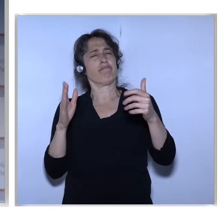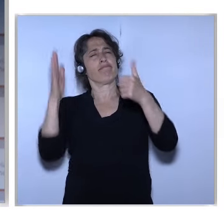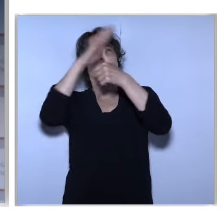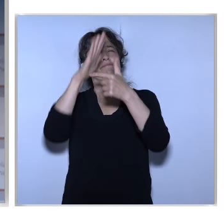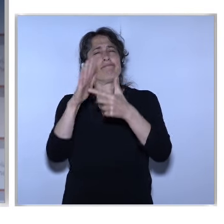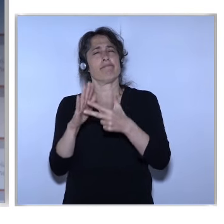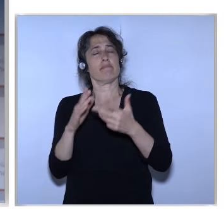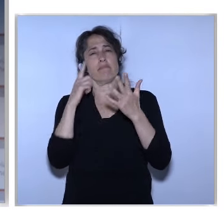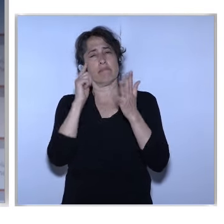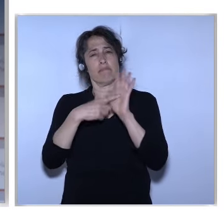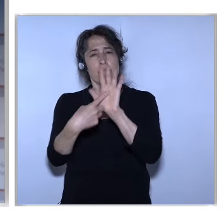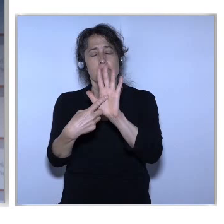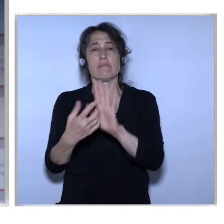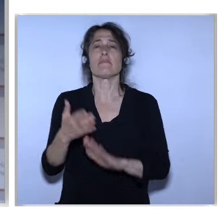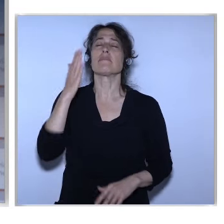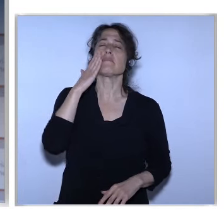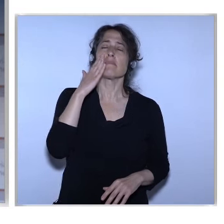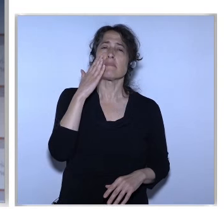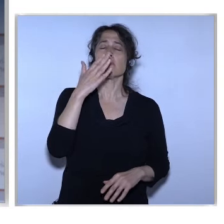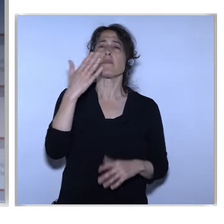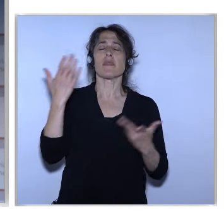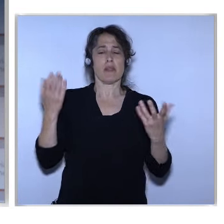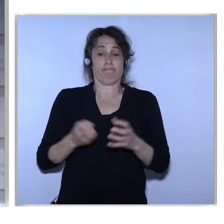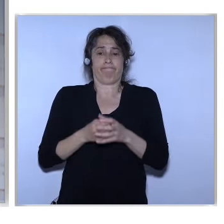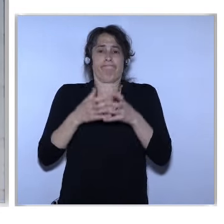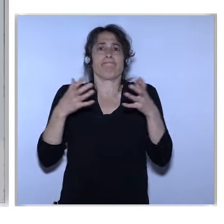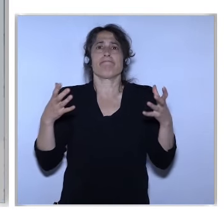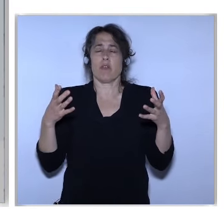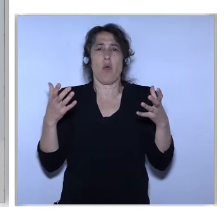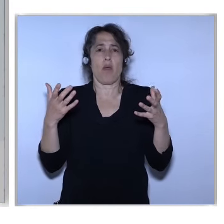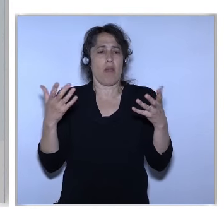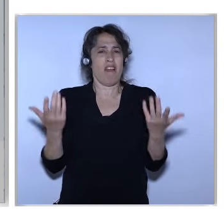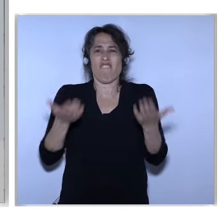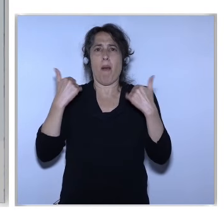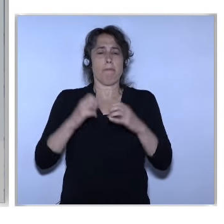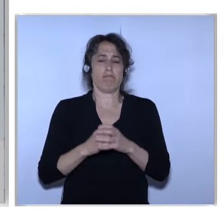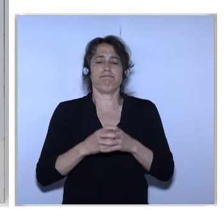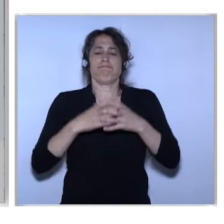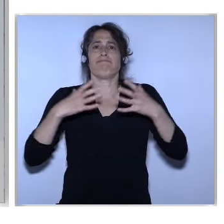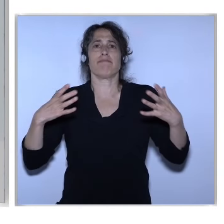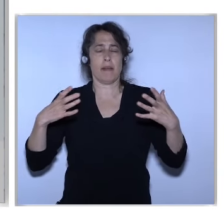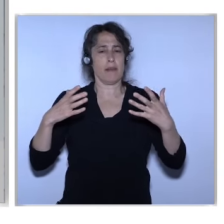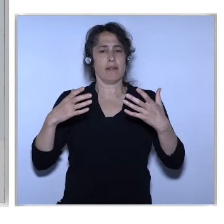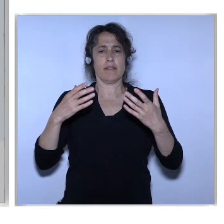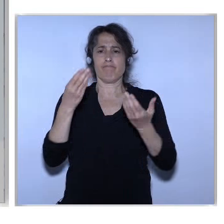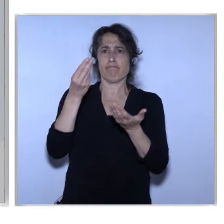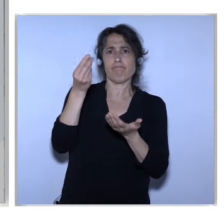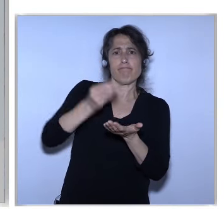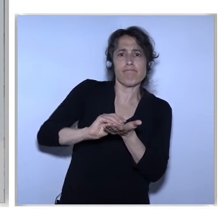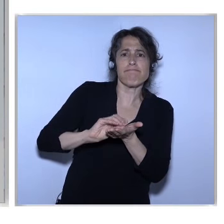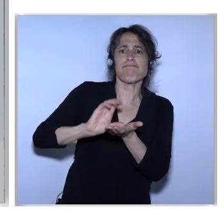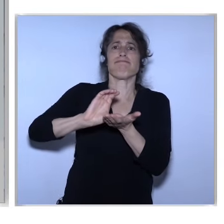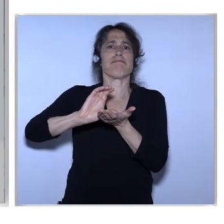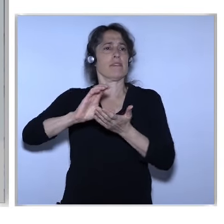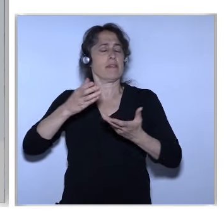does this Growth mean In reality Where do we get The growth It's a bottom up Movement As we have